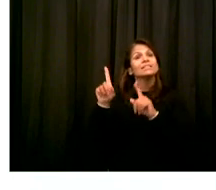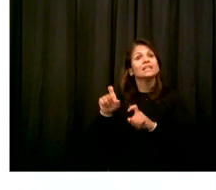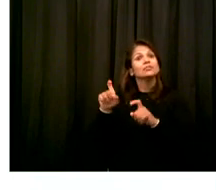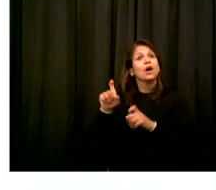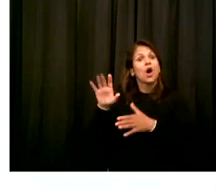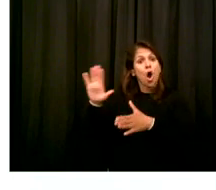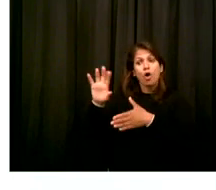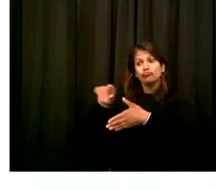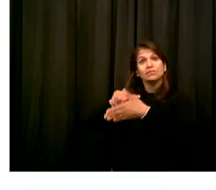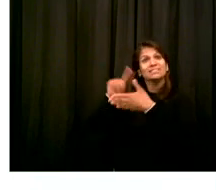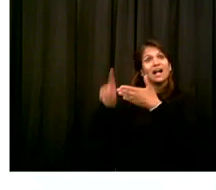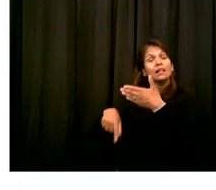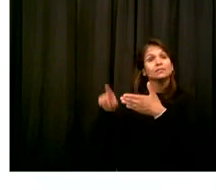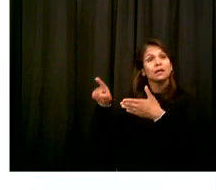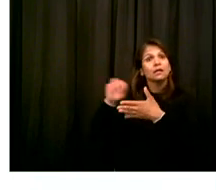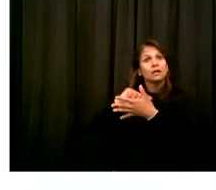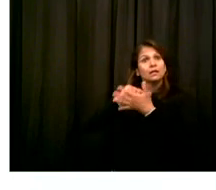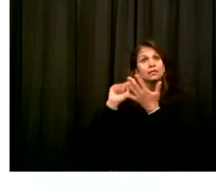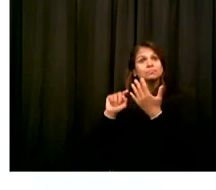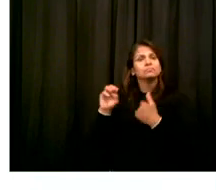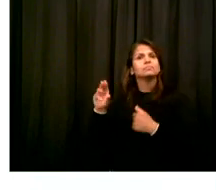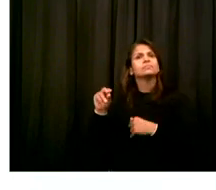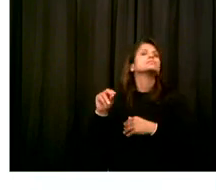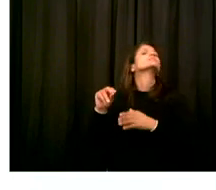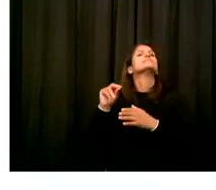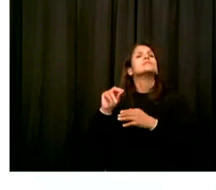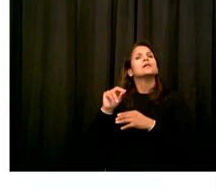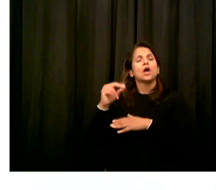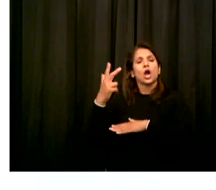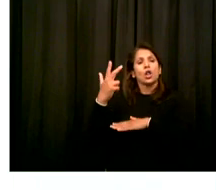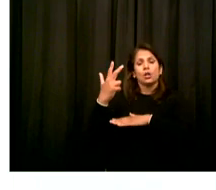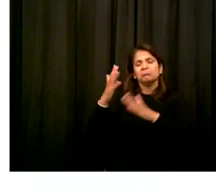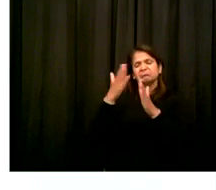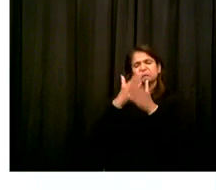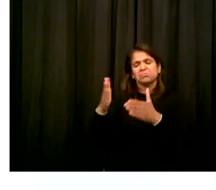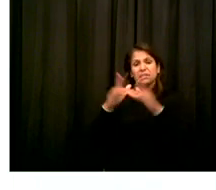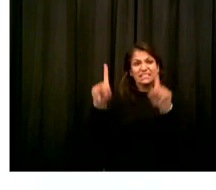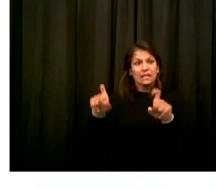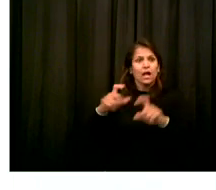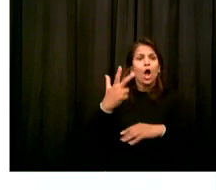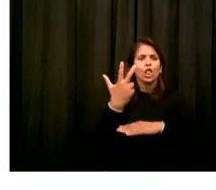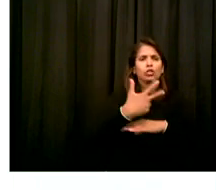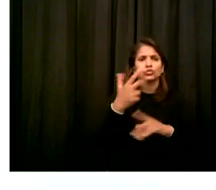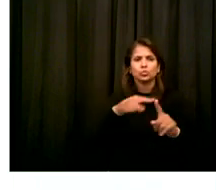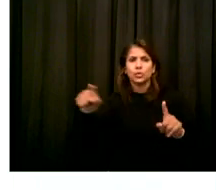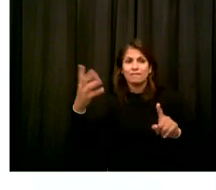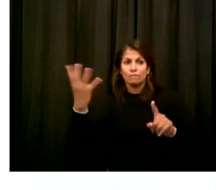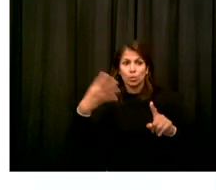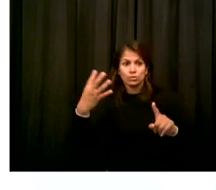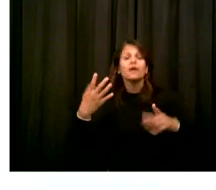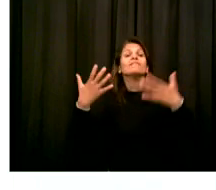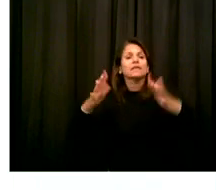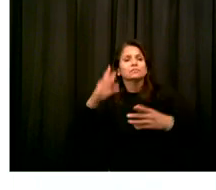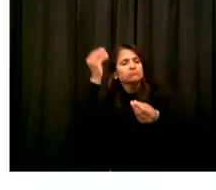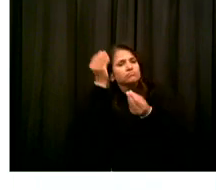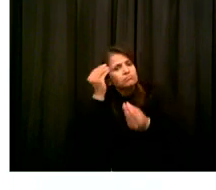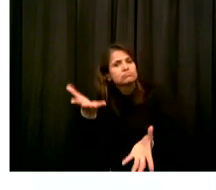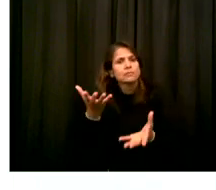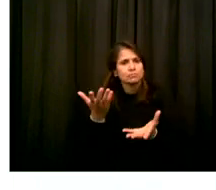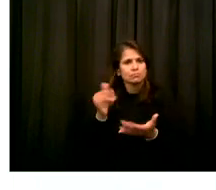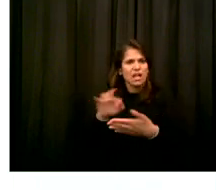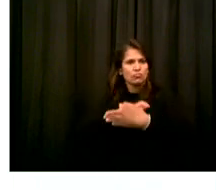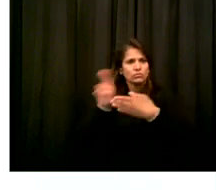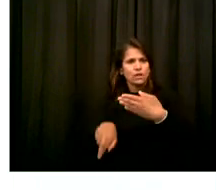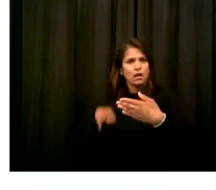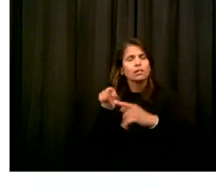around three to four days. And, you know, what I'll say about that is just to echo that it is something